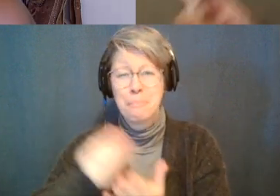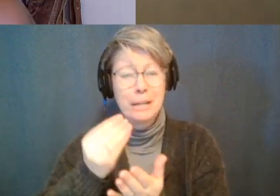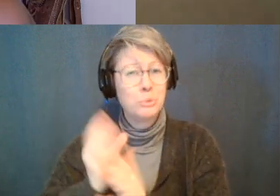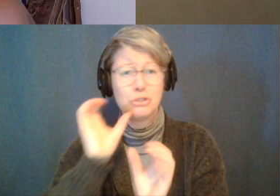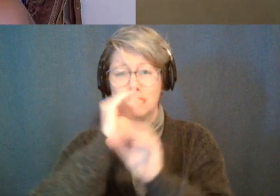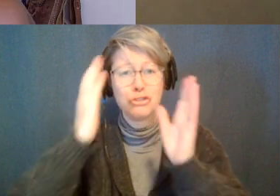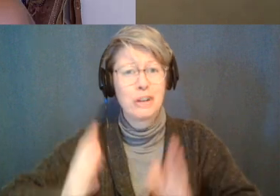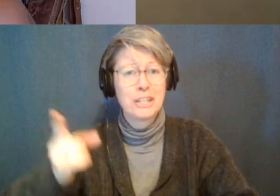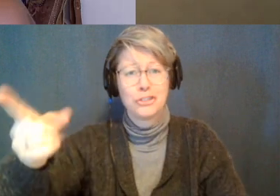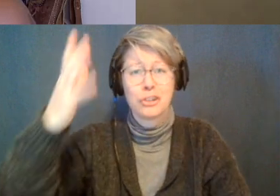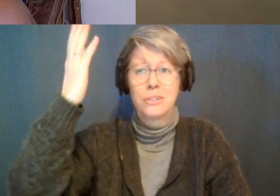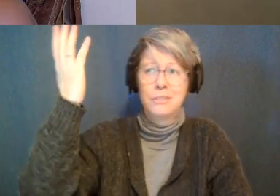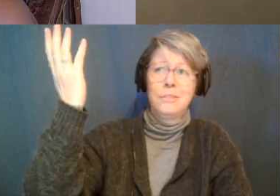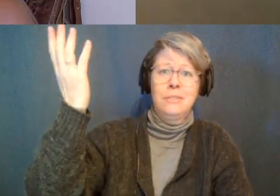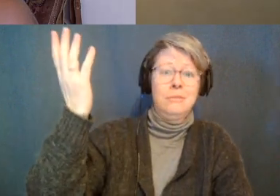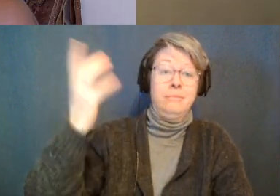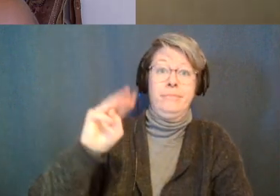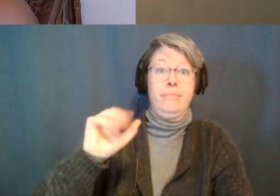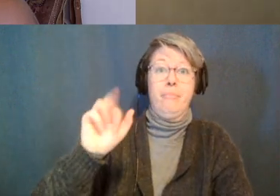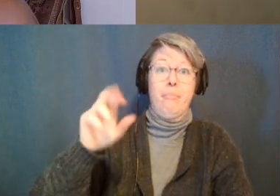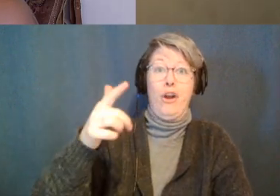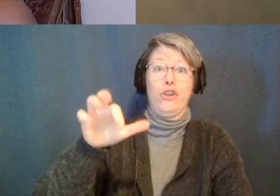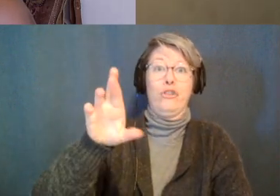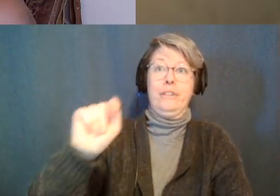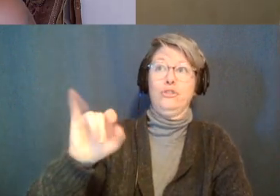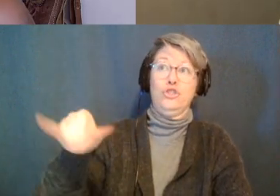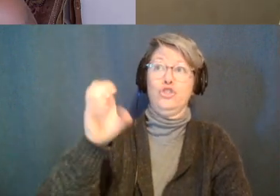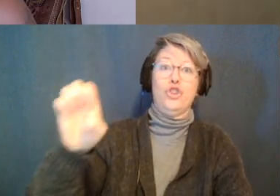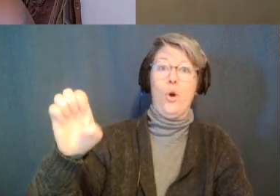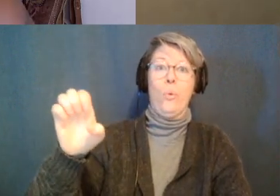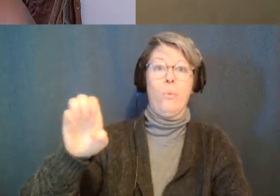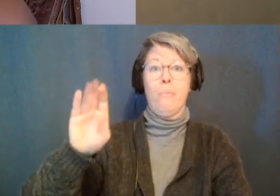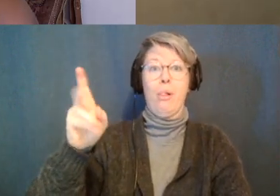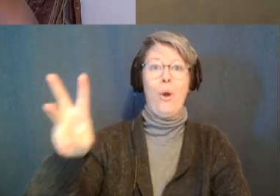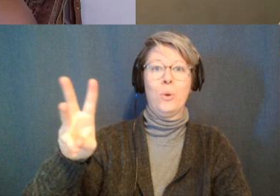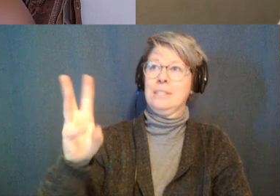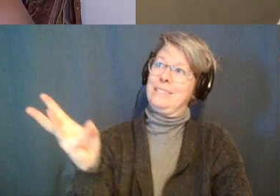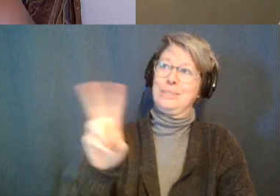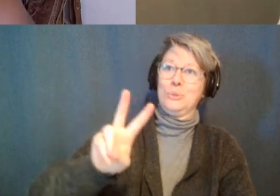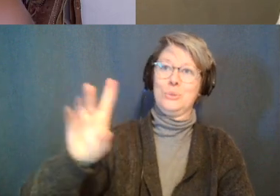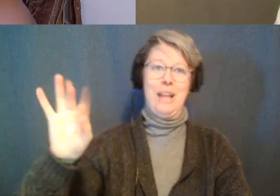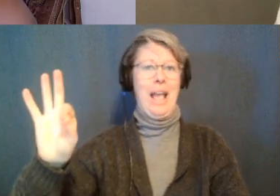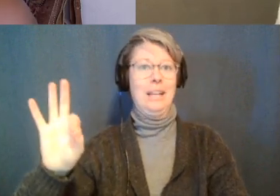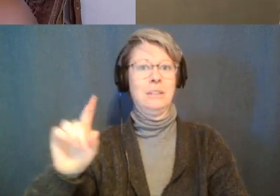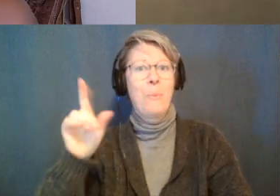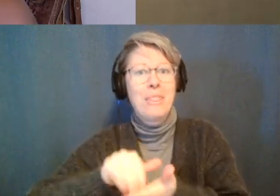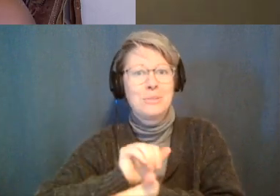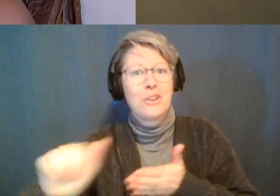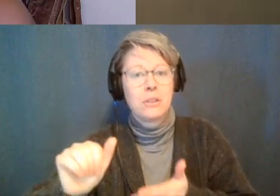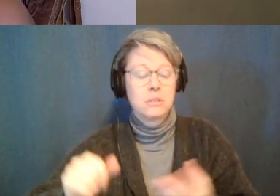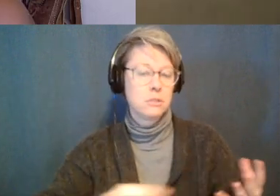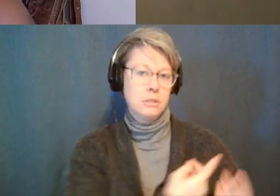fucking margaret joe blow six to nine a thousand dollars i'm like what do you